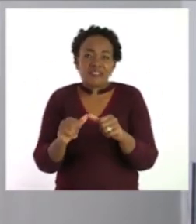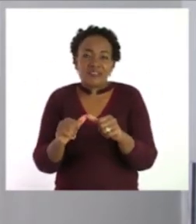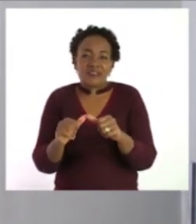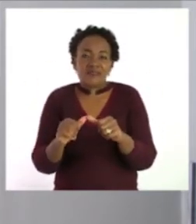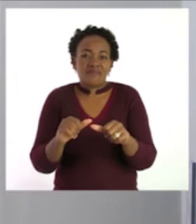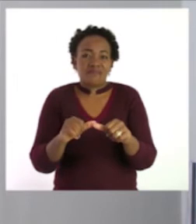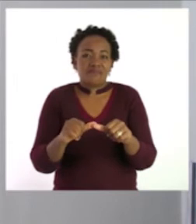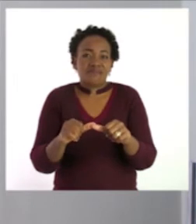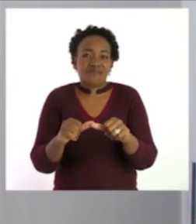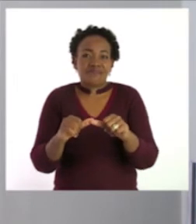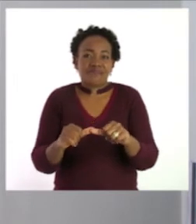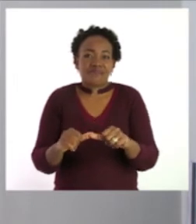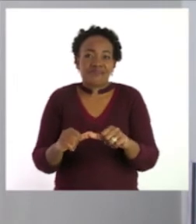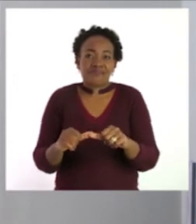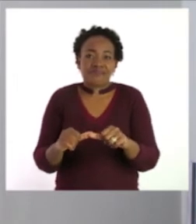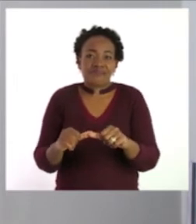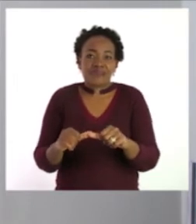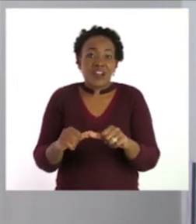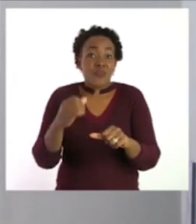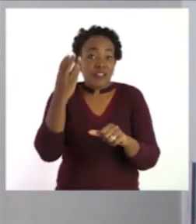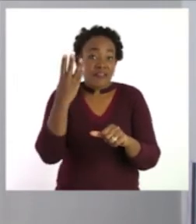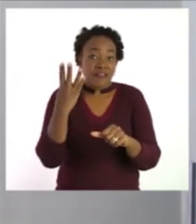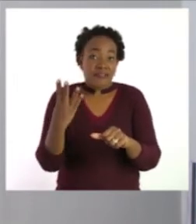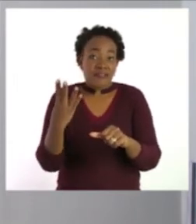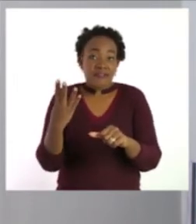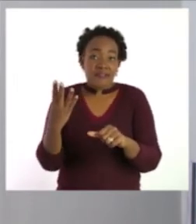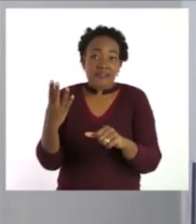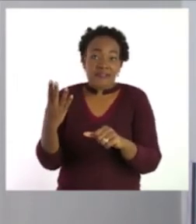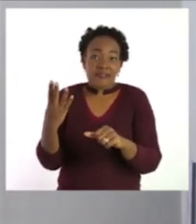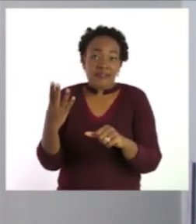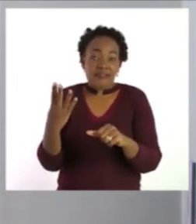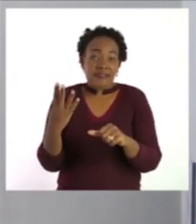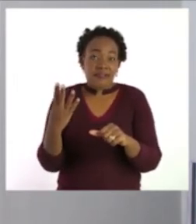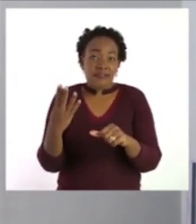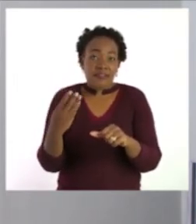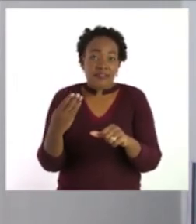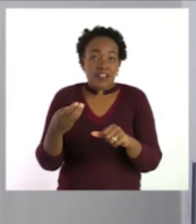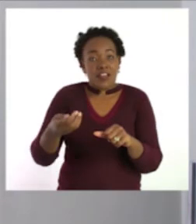next example. For we have our pizza here.